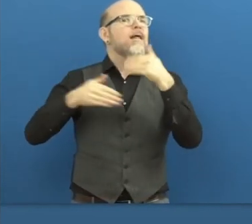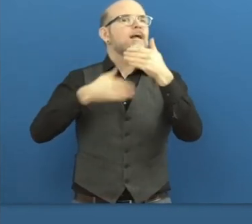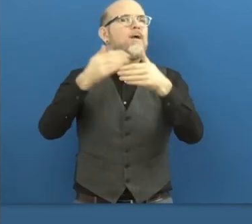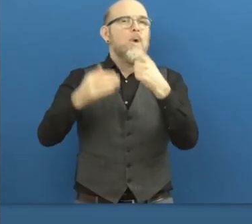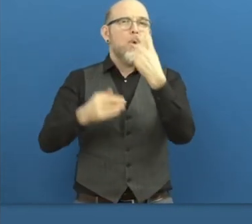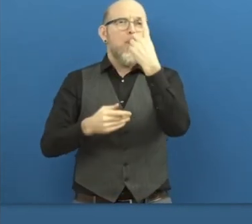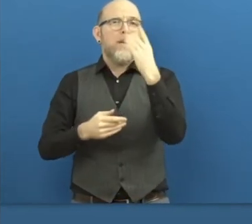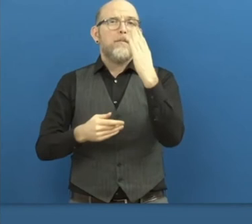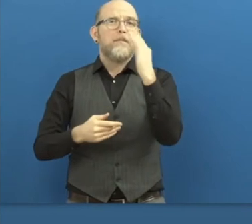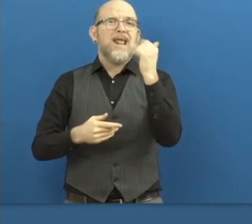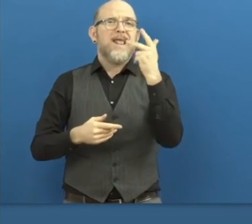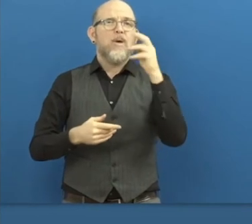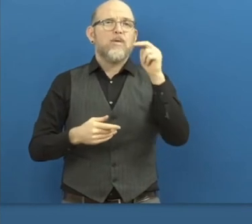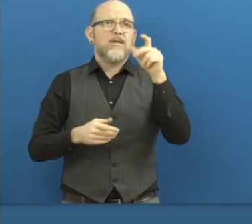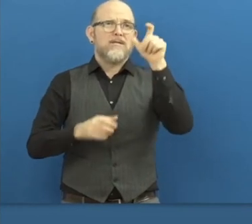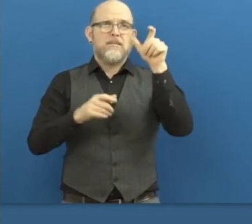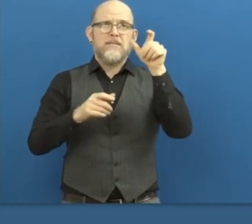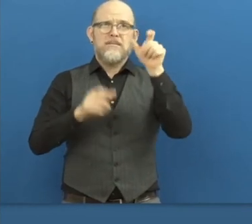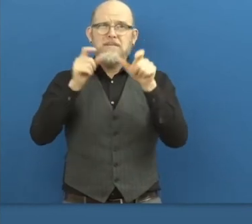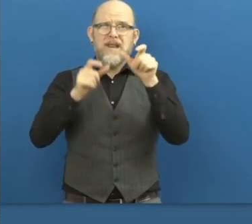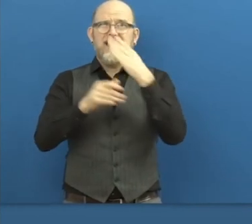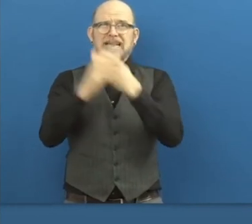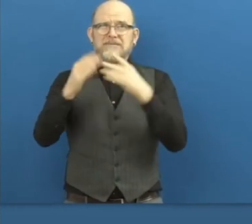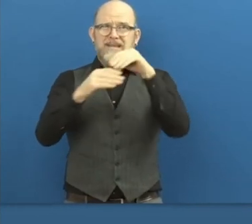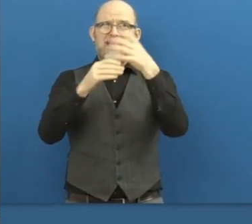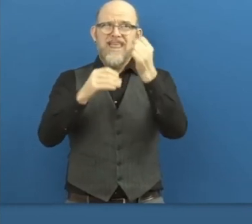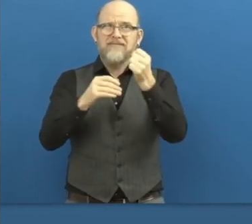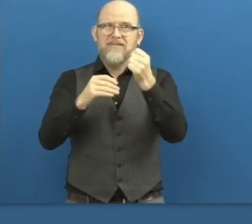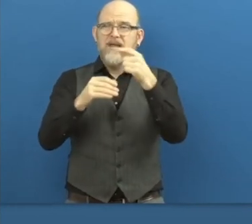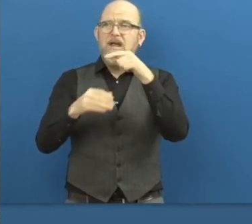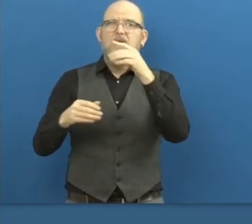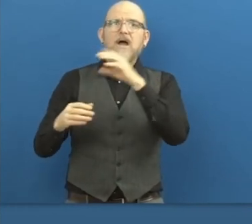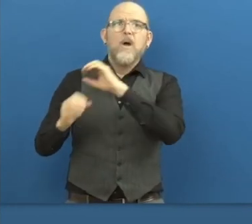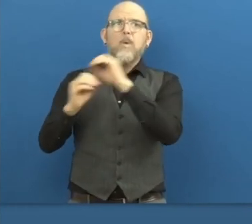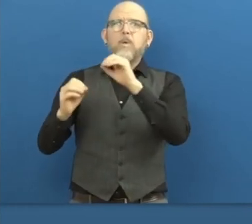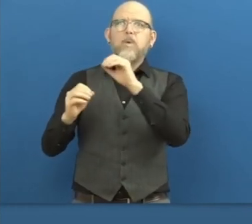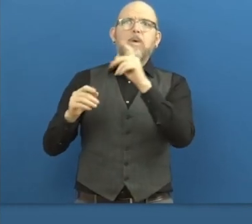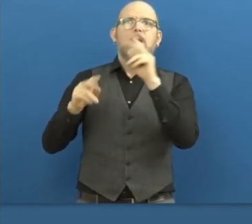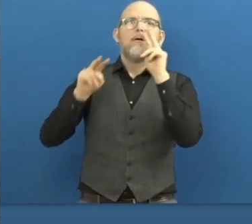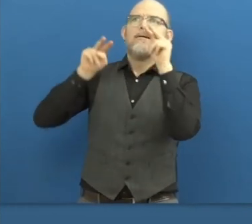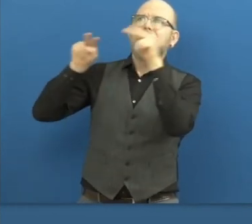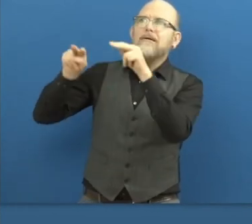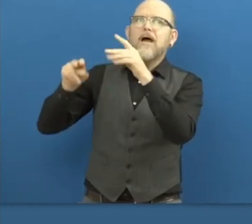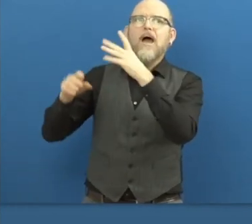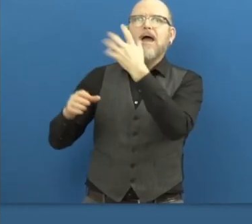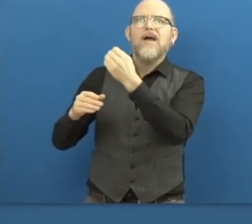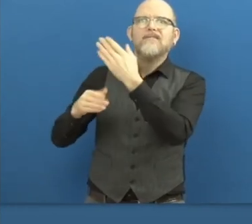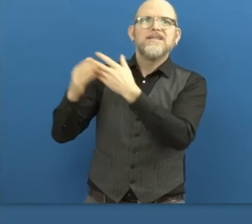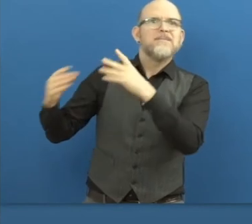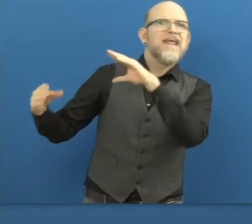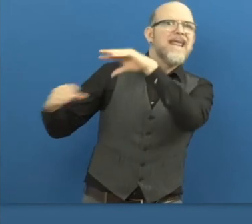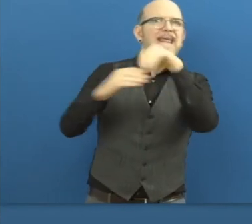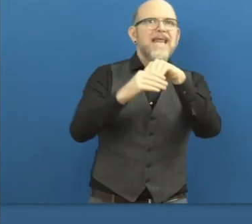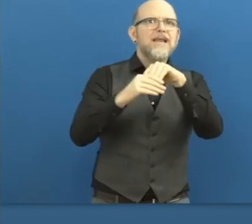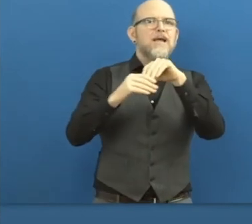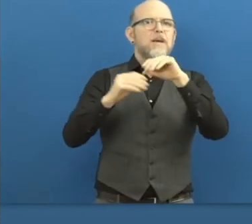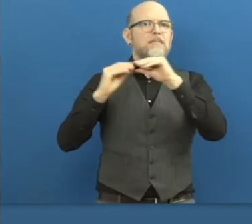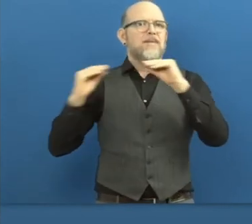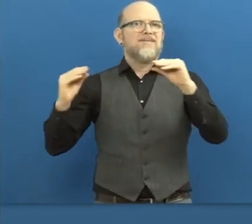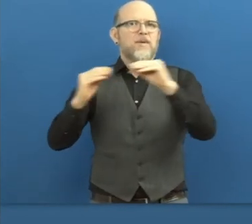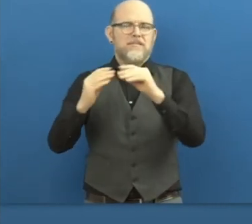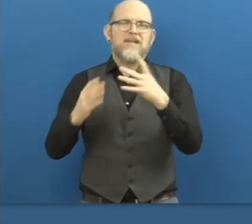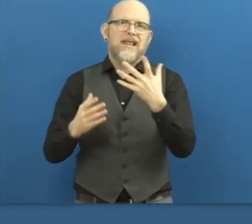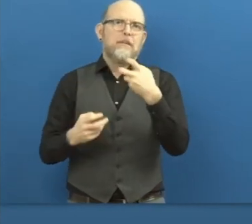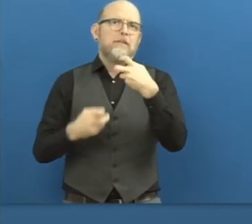don't create the proper accessibility. And you also have a problem on how do you evaluate those